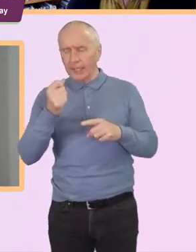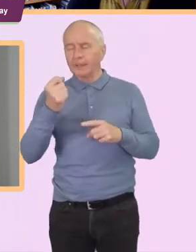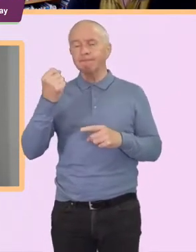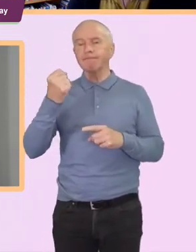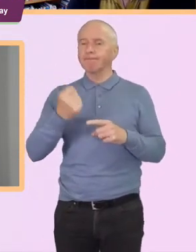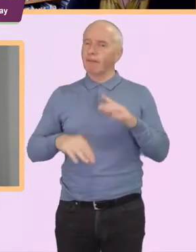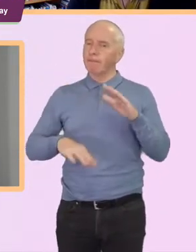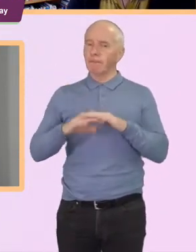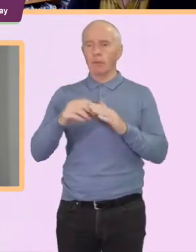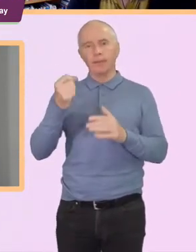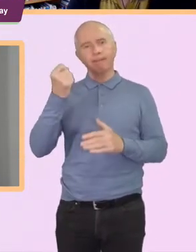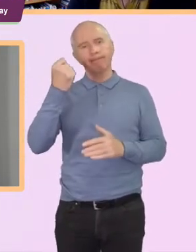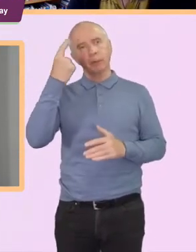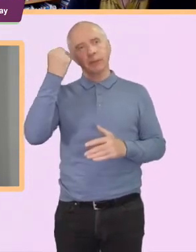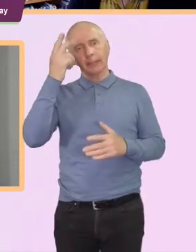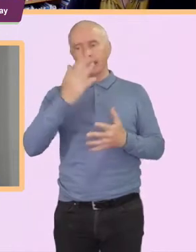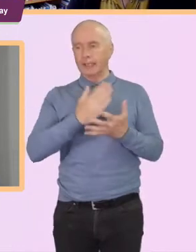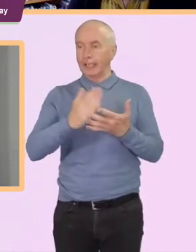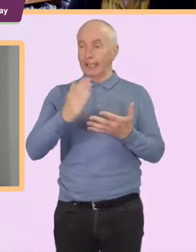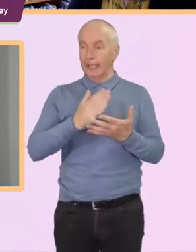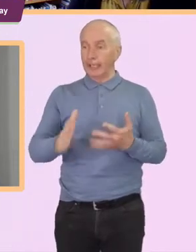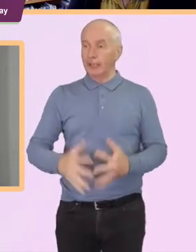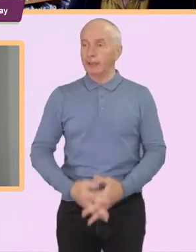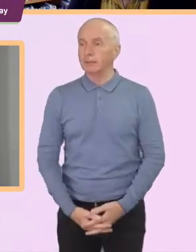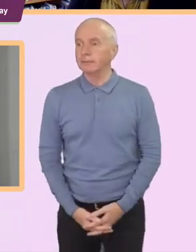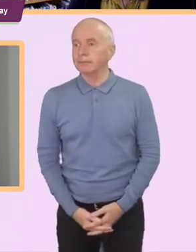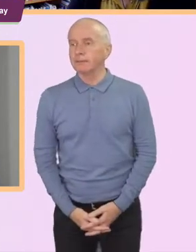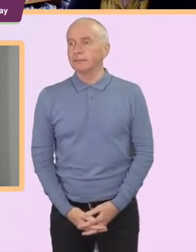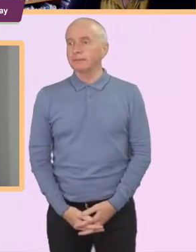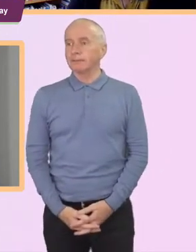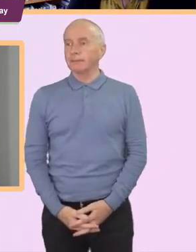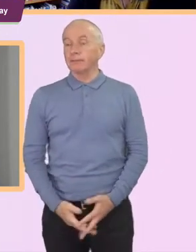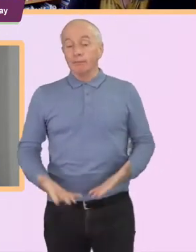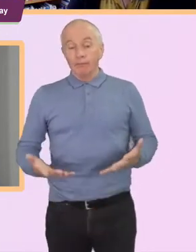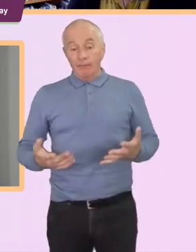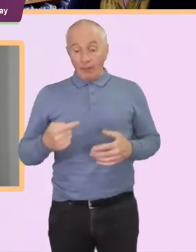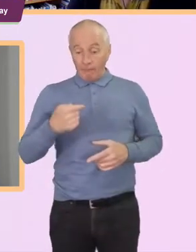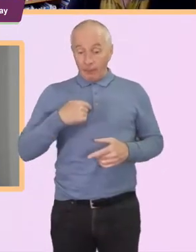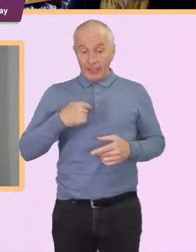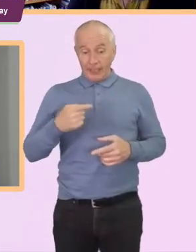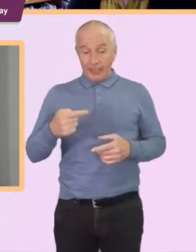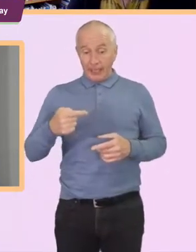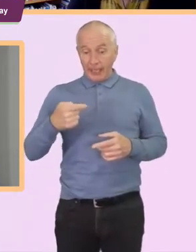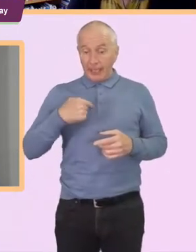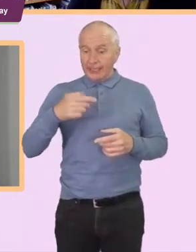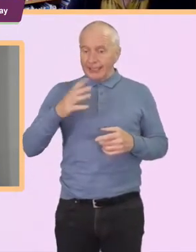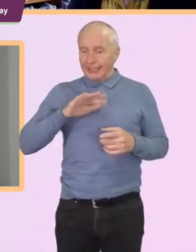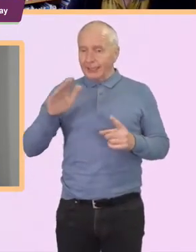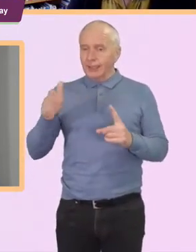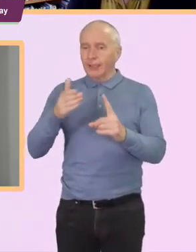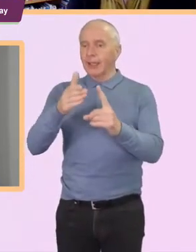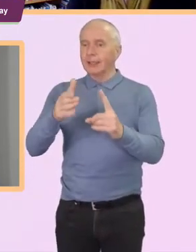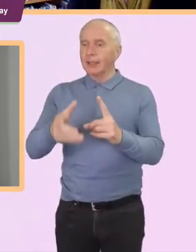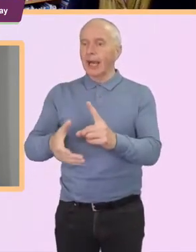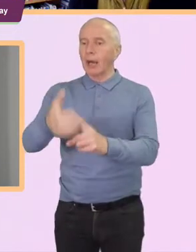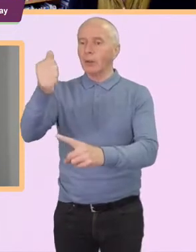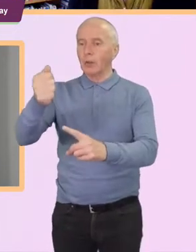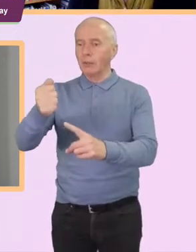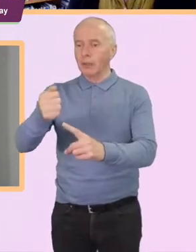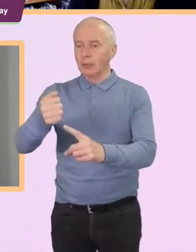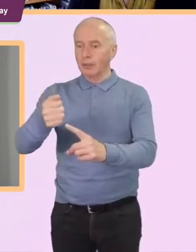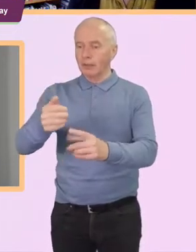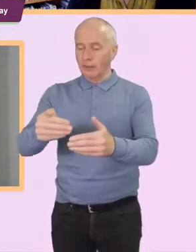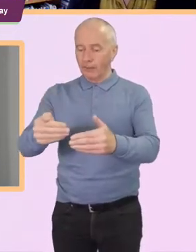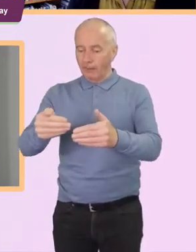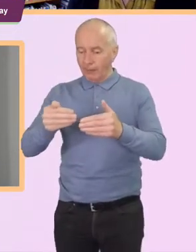I know that I need to see um a potential outcome and the rationale before that